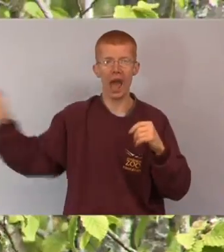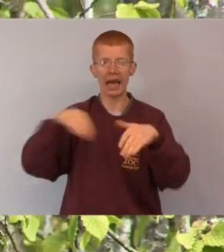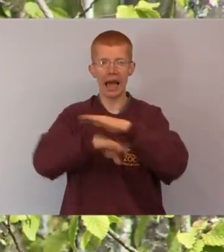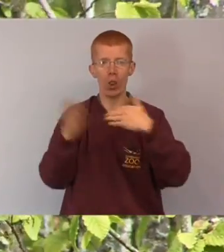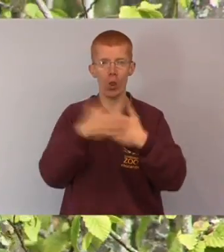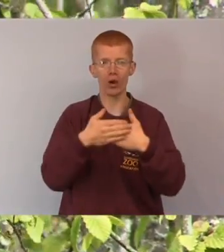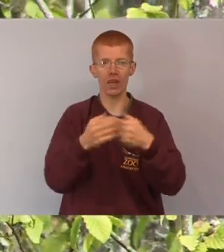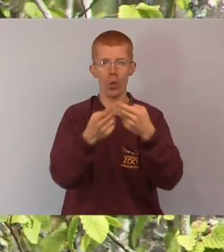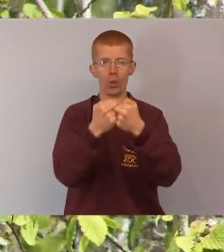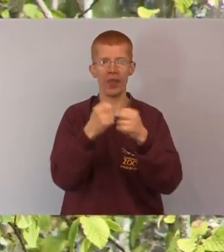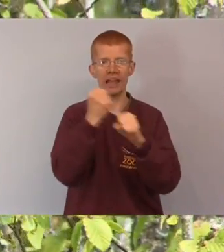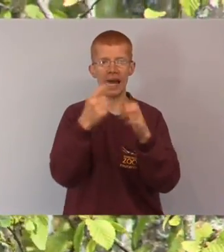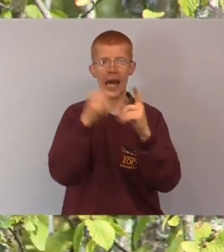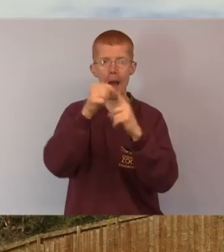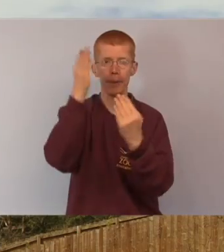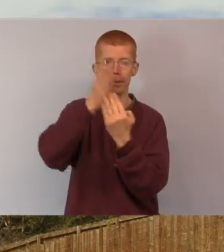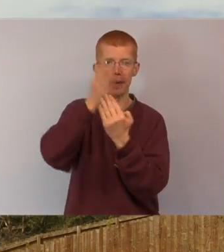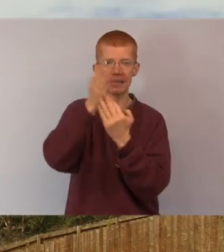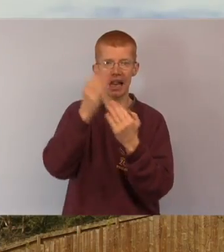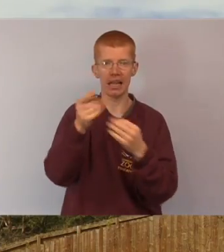of squirrel monkeys and capuchin monkeys.